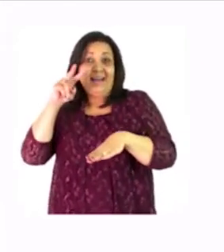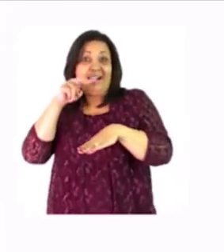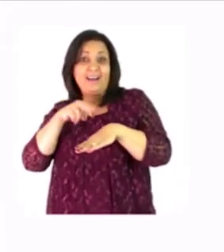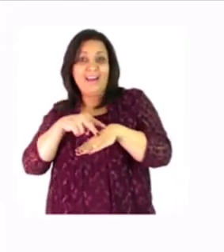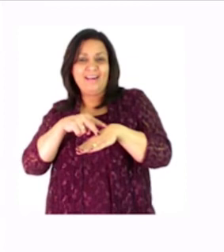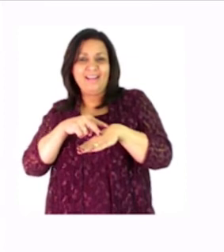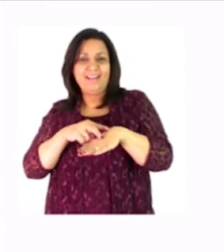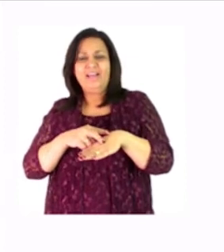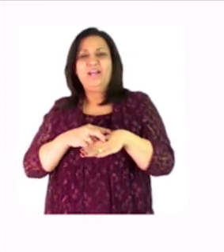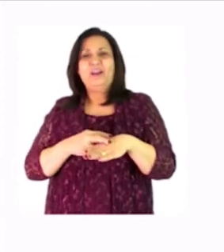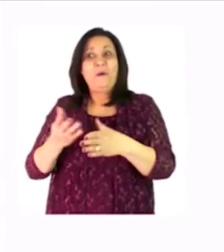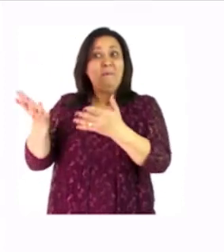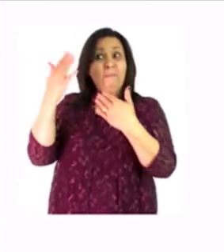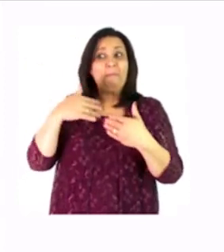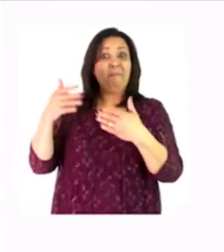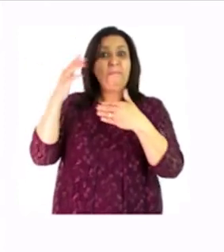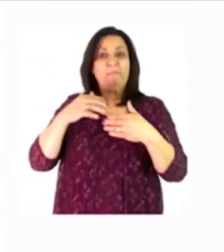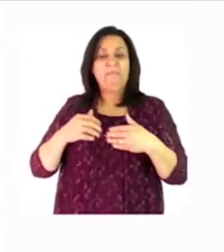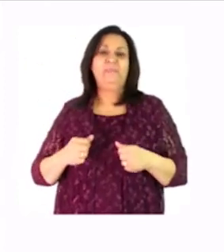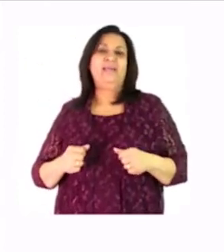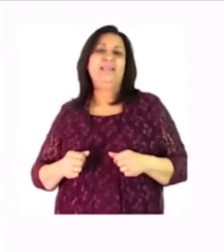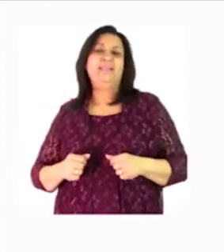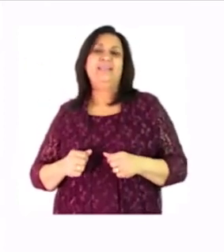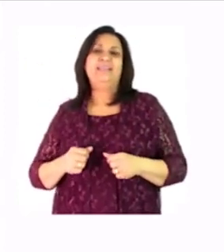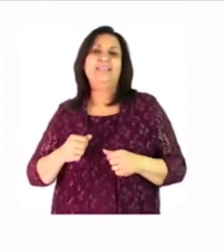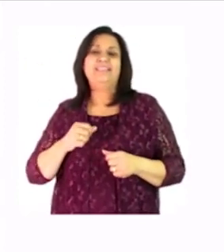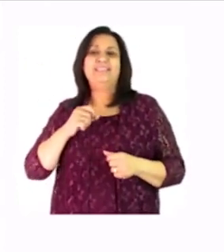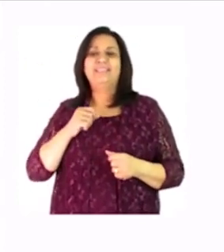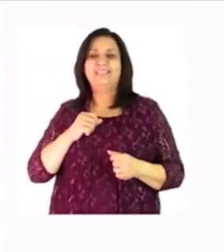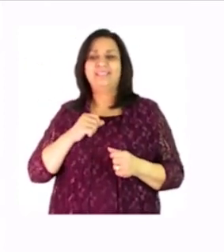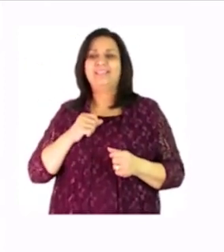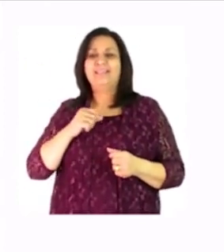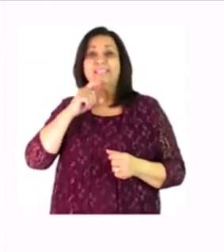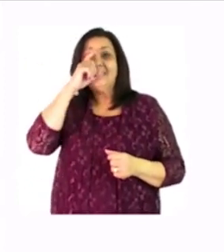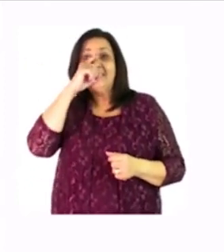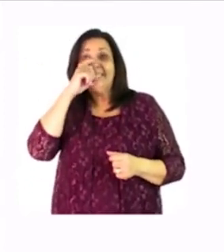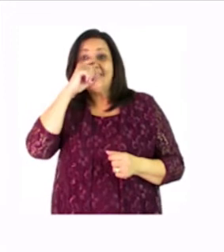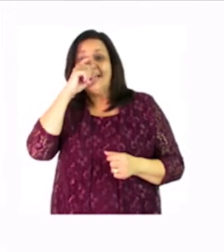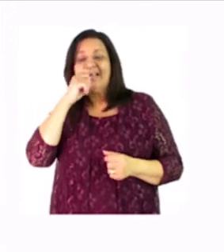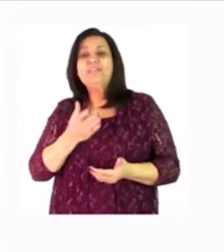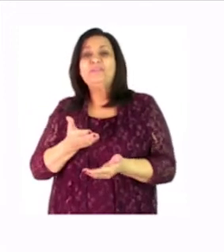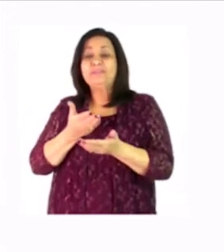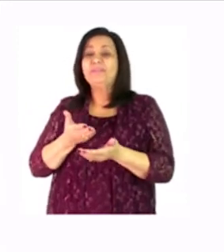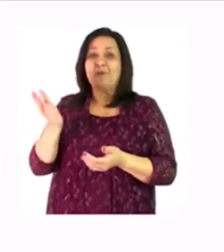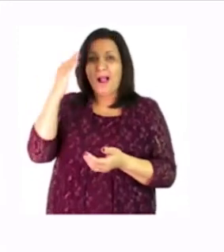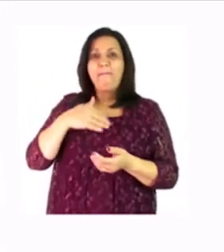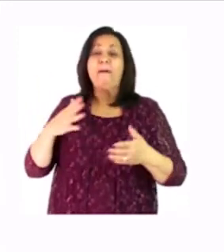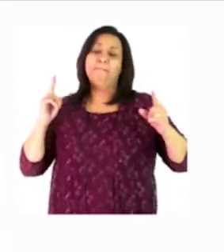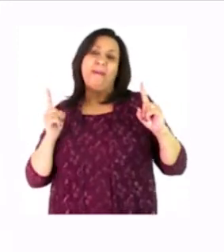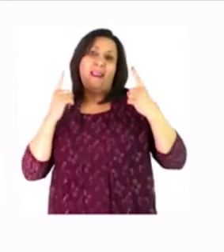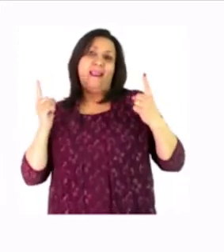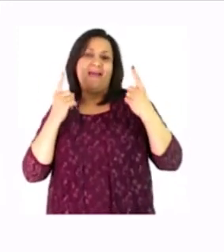invites his little sister to join him to play with him so the last picture